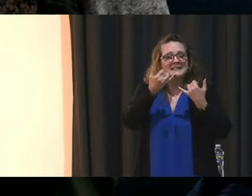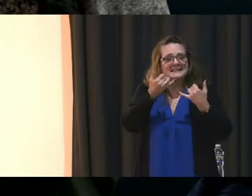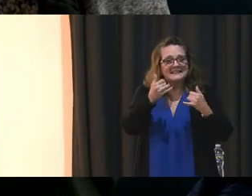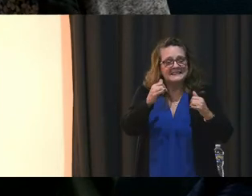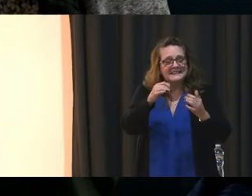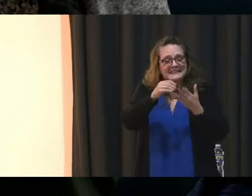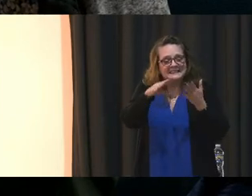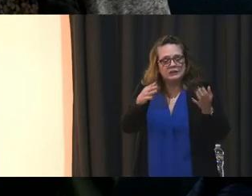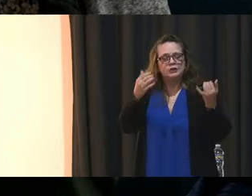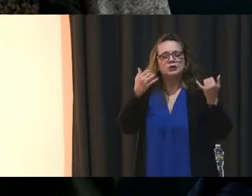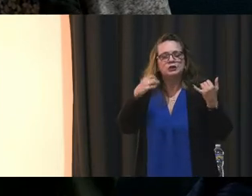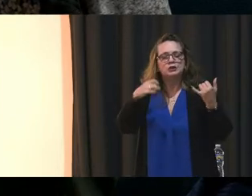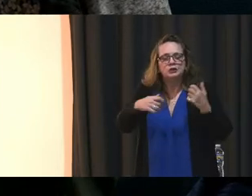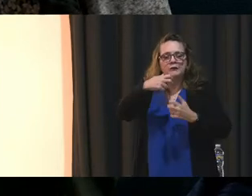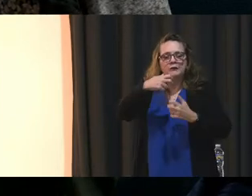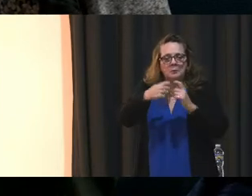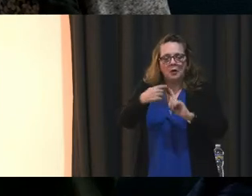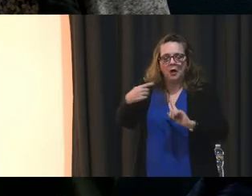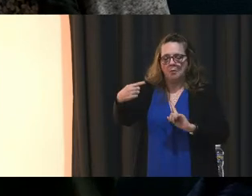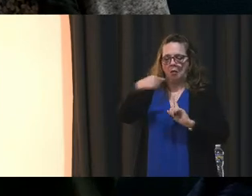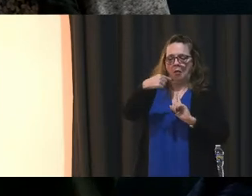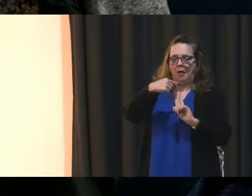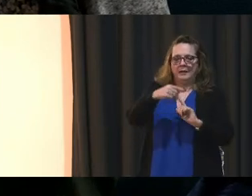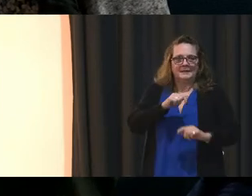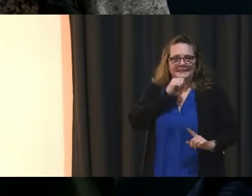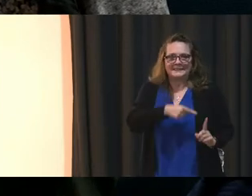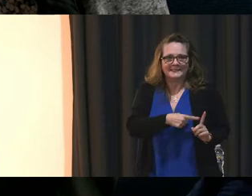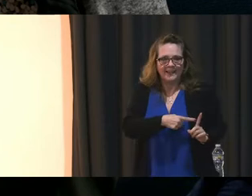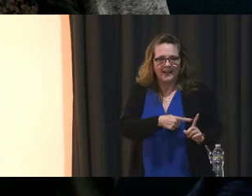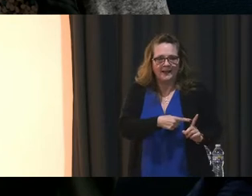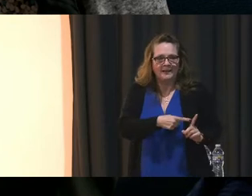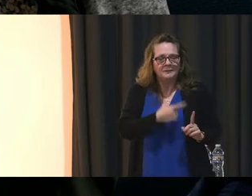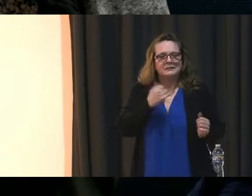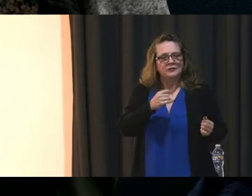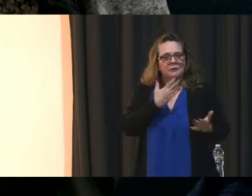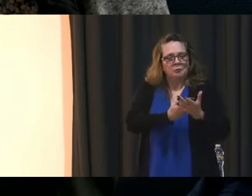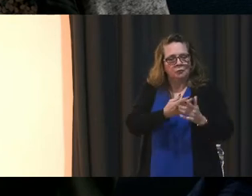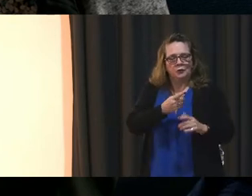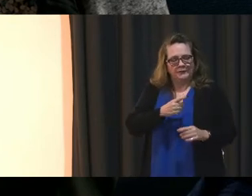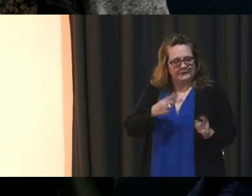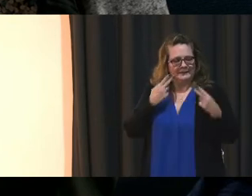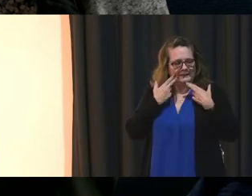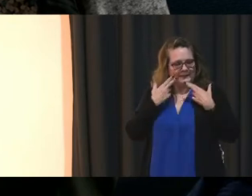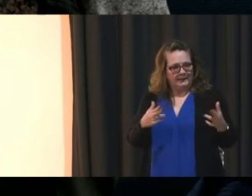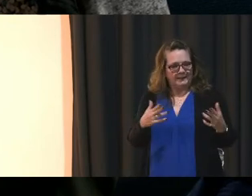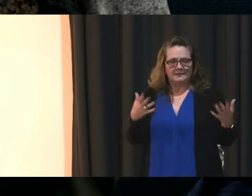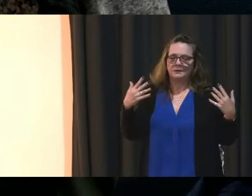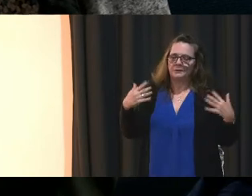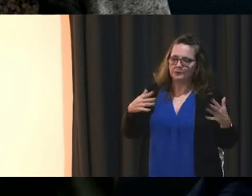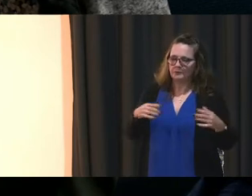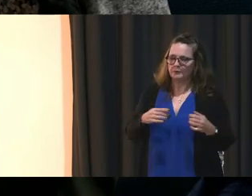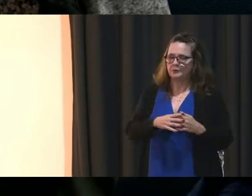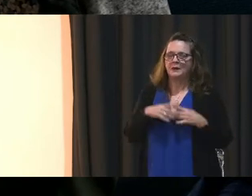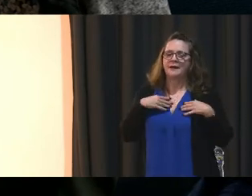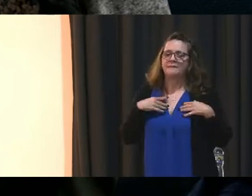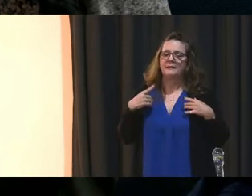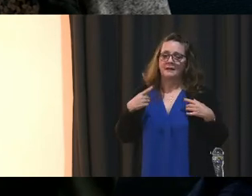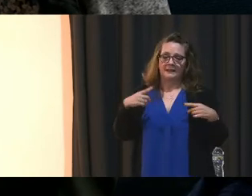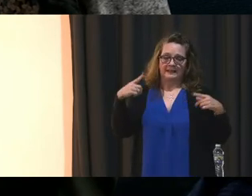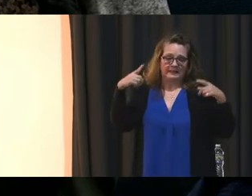charges. I get it. We have a bunch of problems. Some of them with effective solutions will take complex solutions, right?